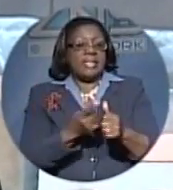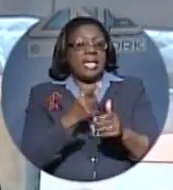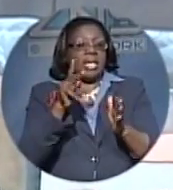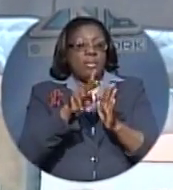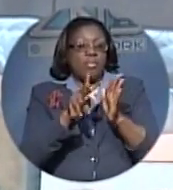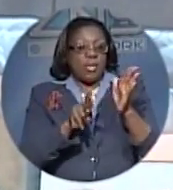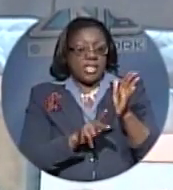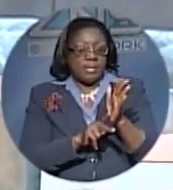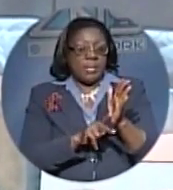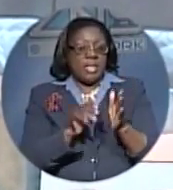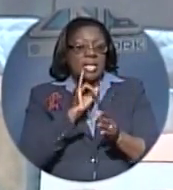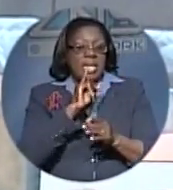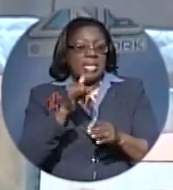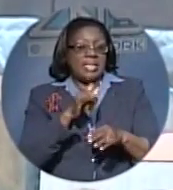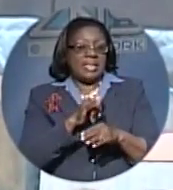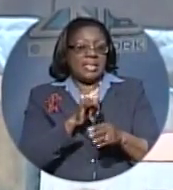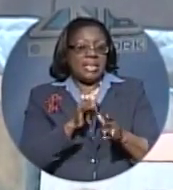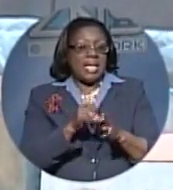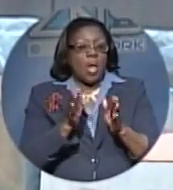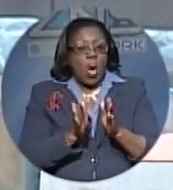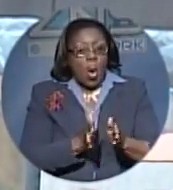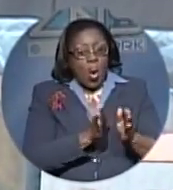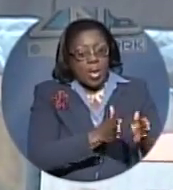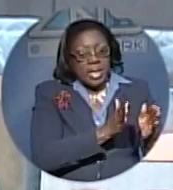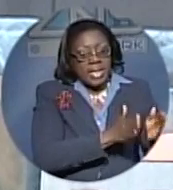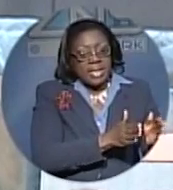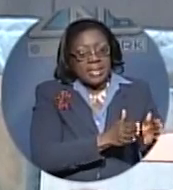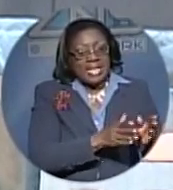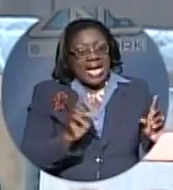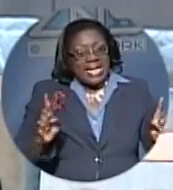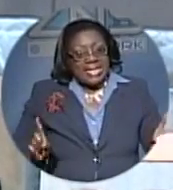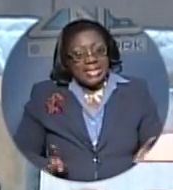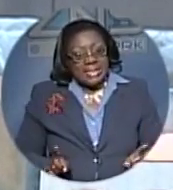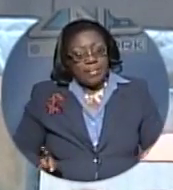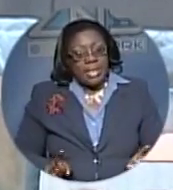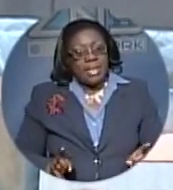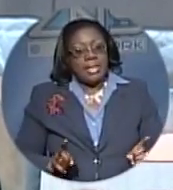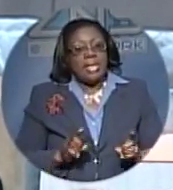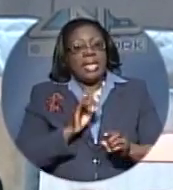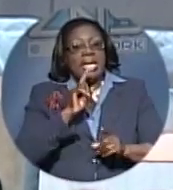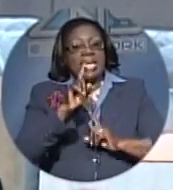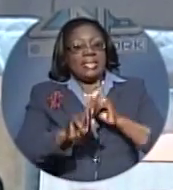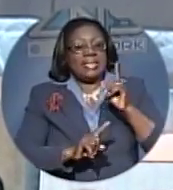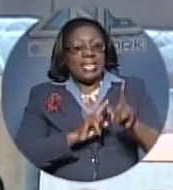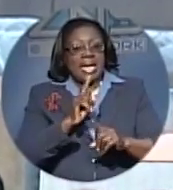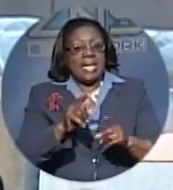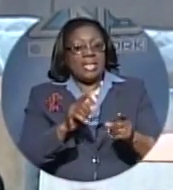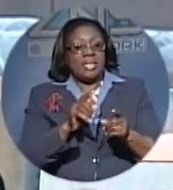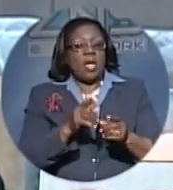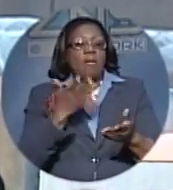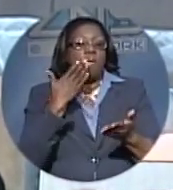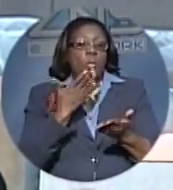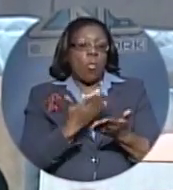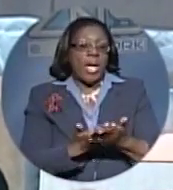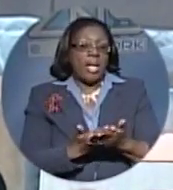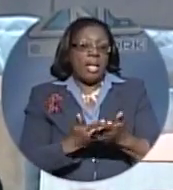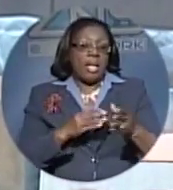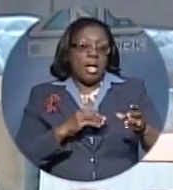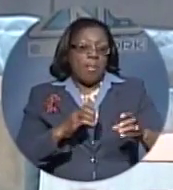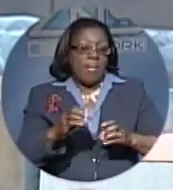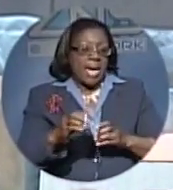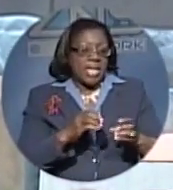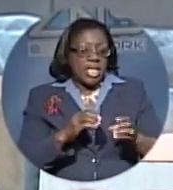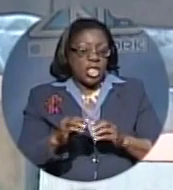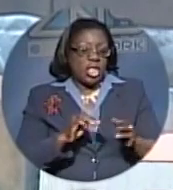orderliness and discipline are signs of a well-run prison.